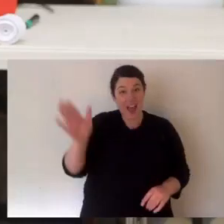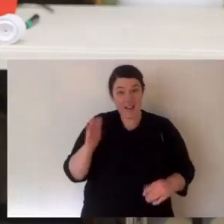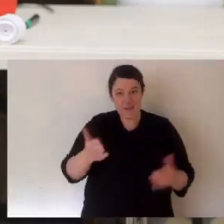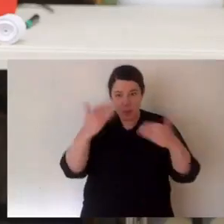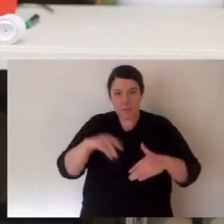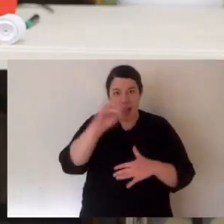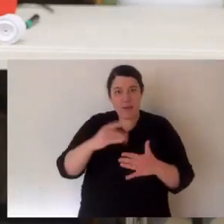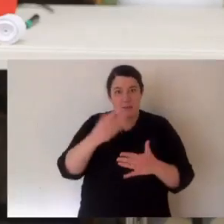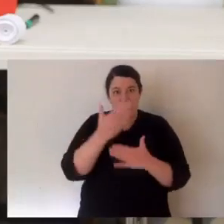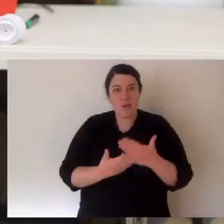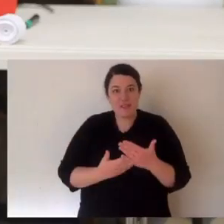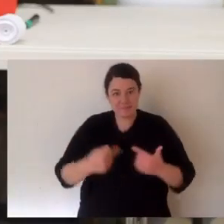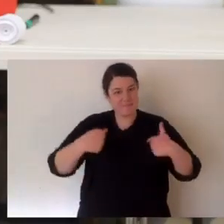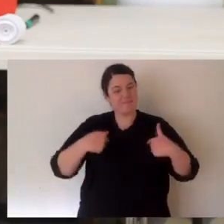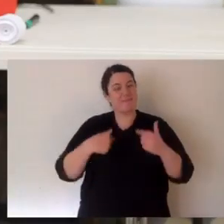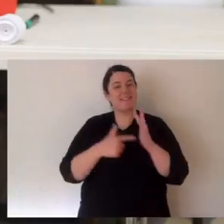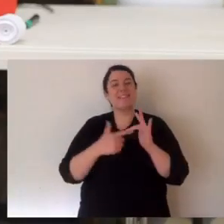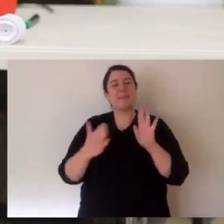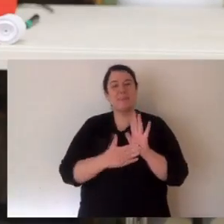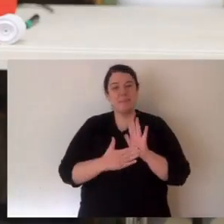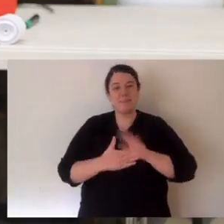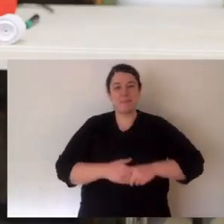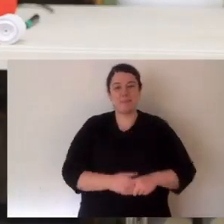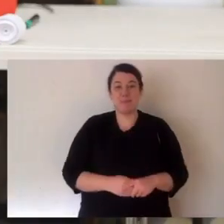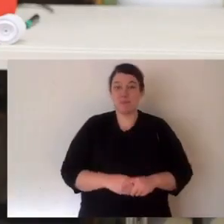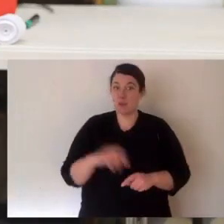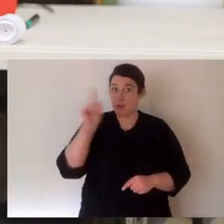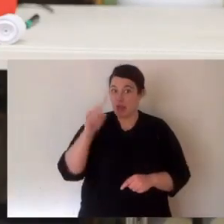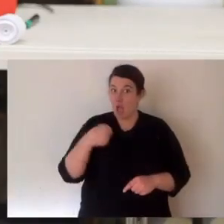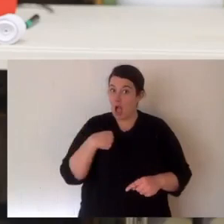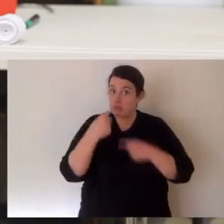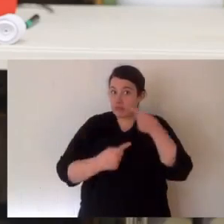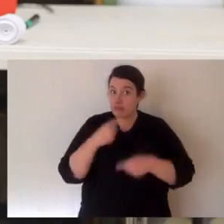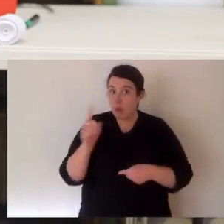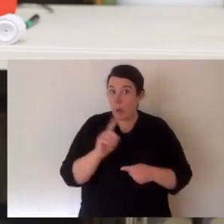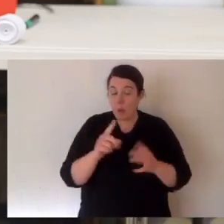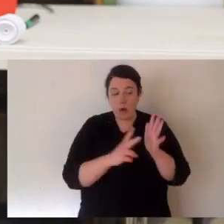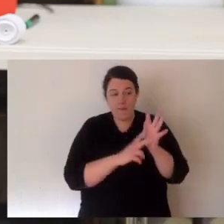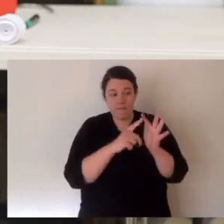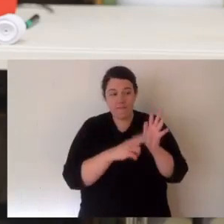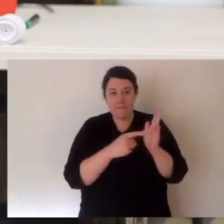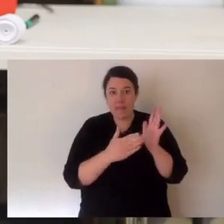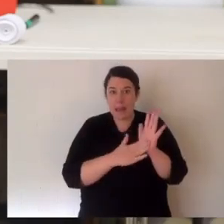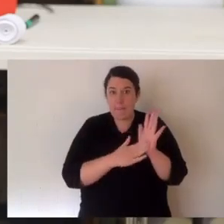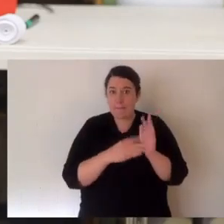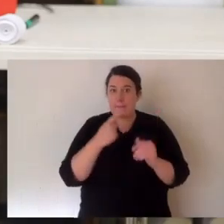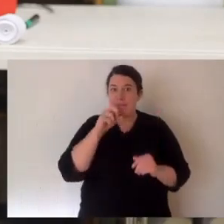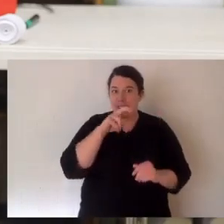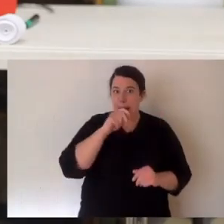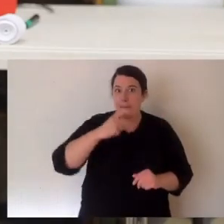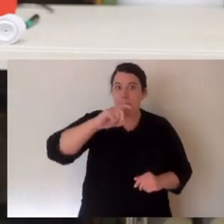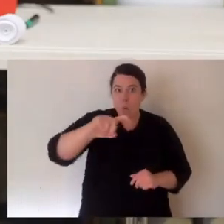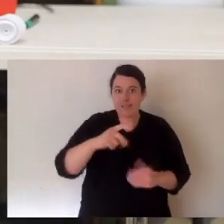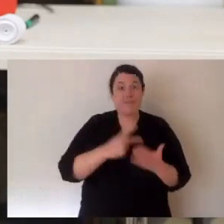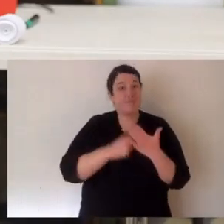Hi everyone, welcome to Animal Tales with Tim Faulkner. That's me. And today, I'm taking you through our venom